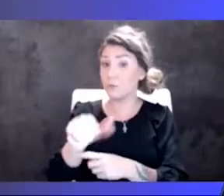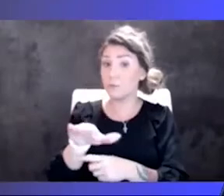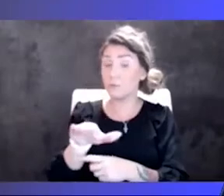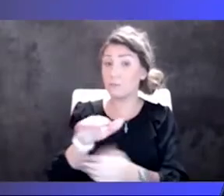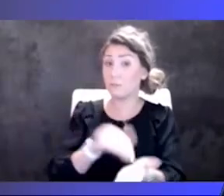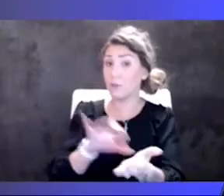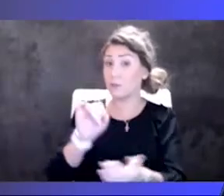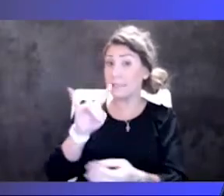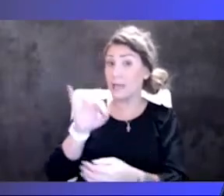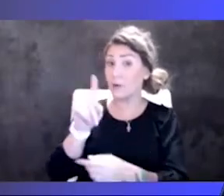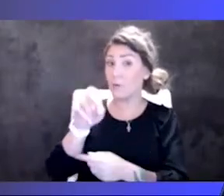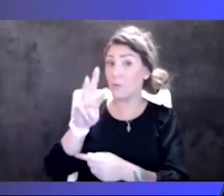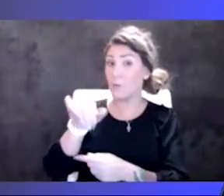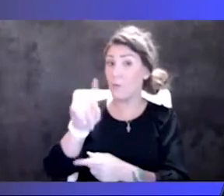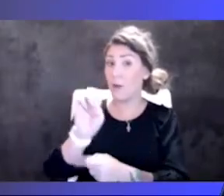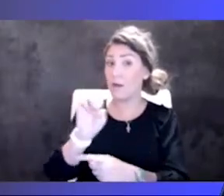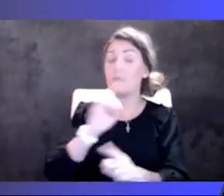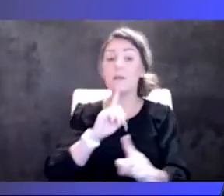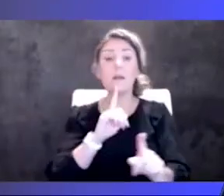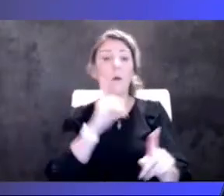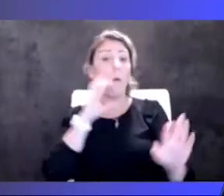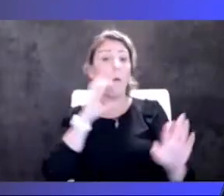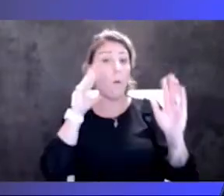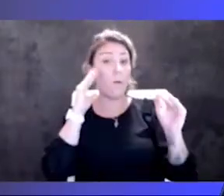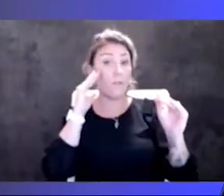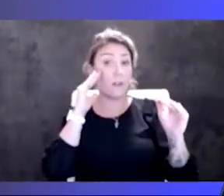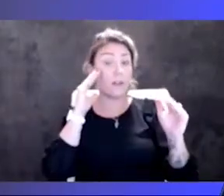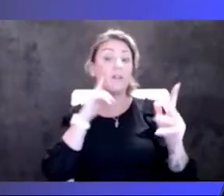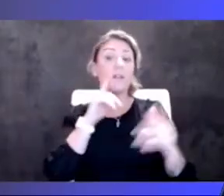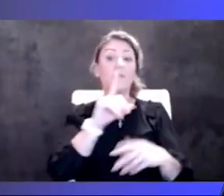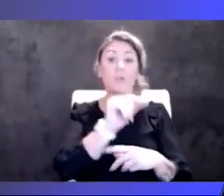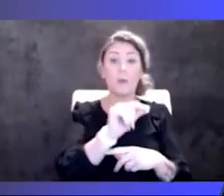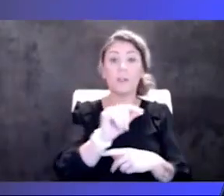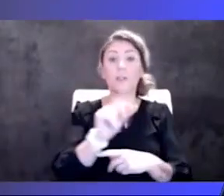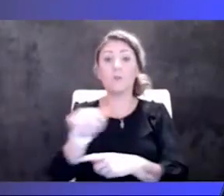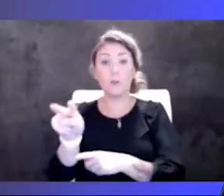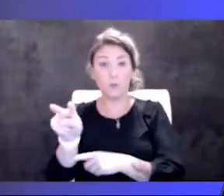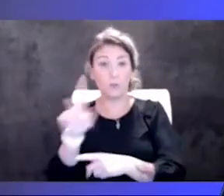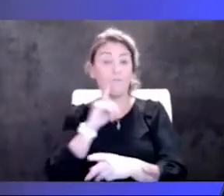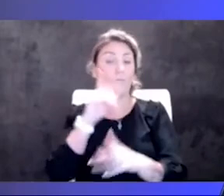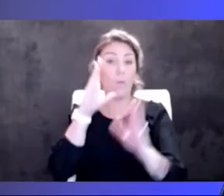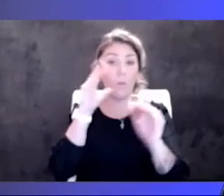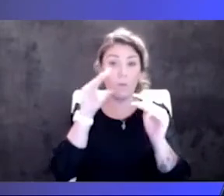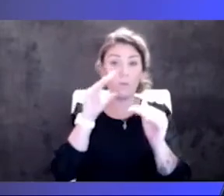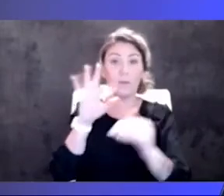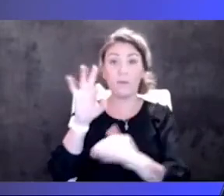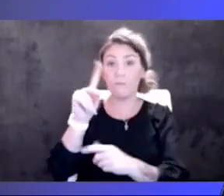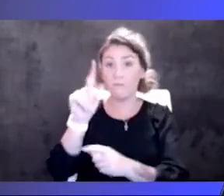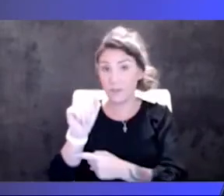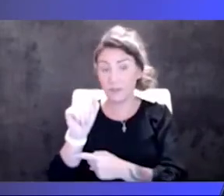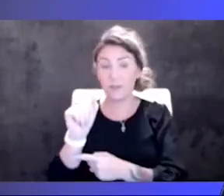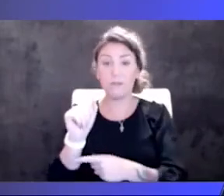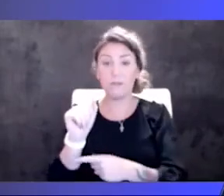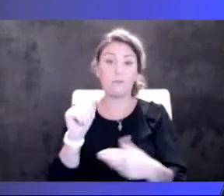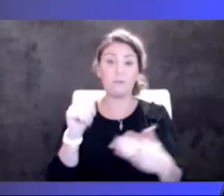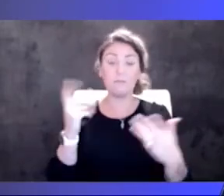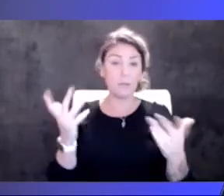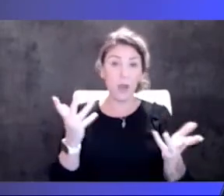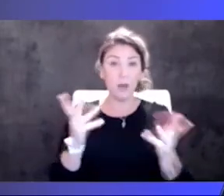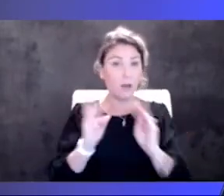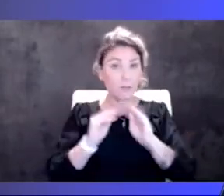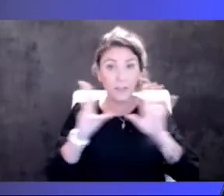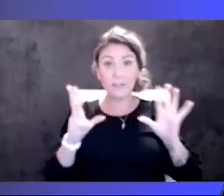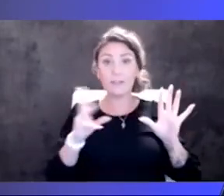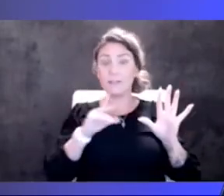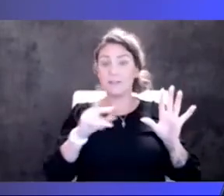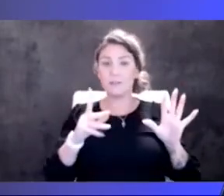We're looking, hopefully, at first quarter of 2022. The FDA is obviously well poised